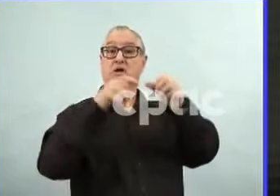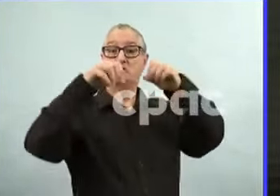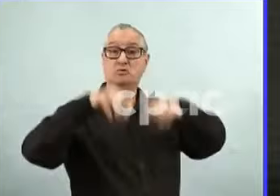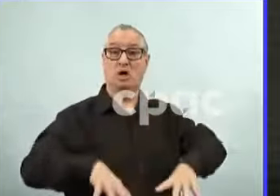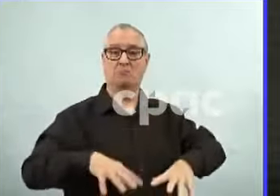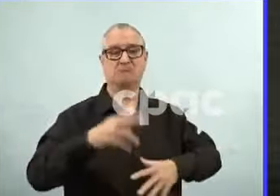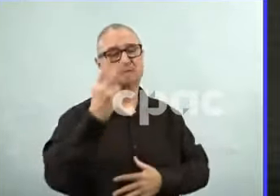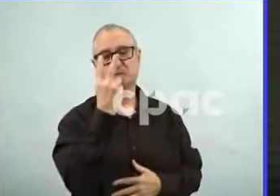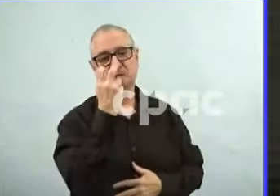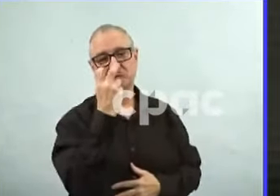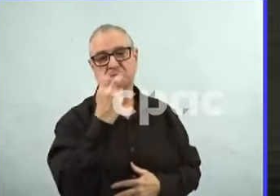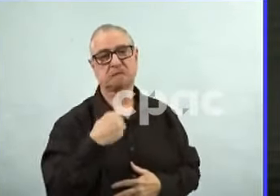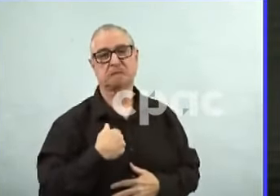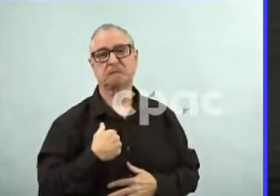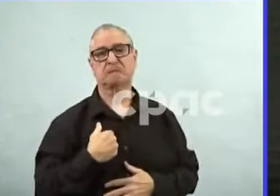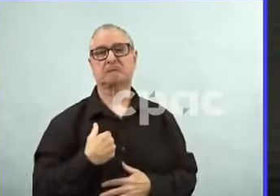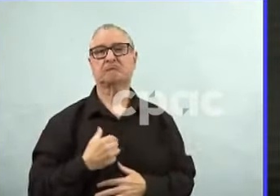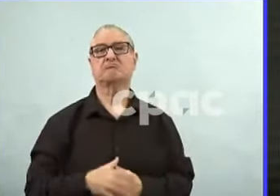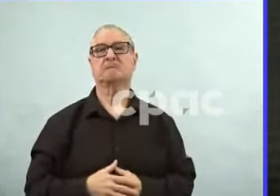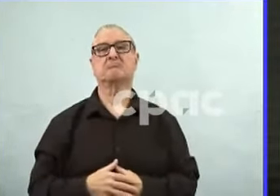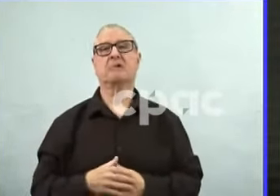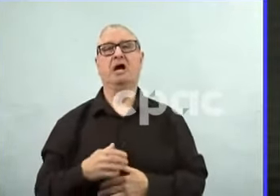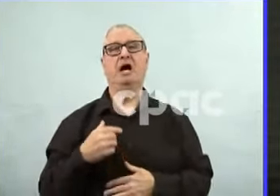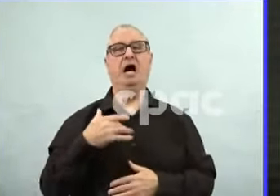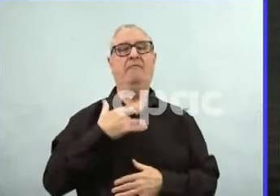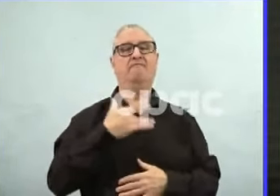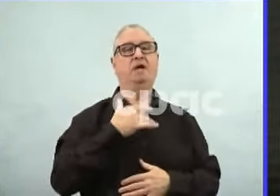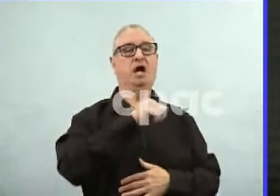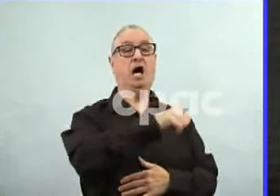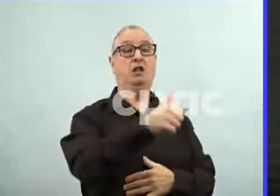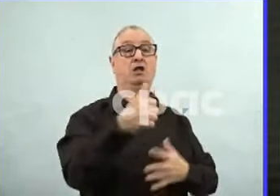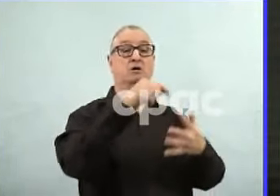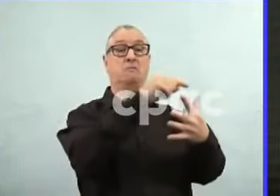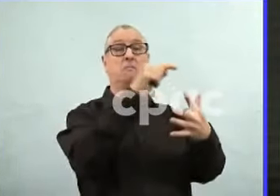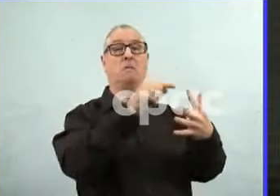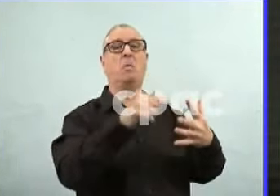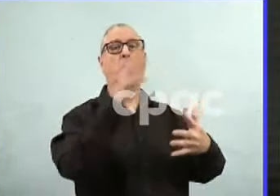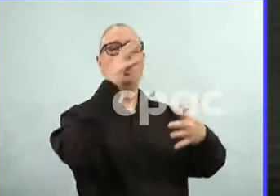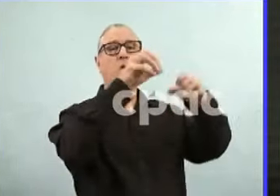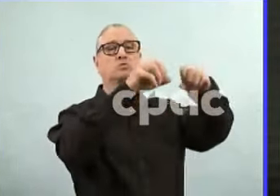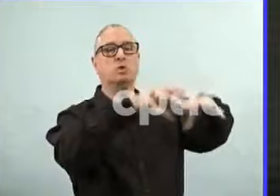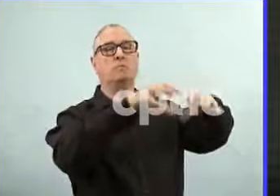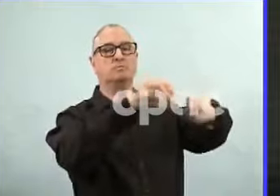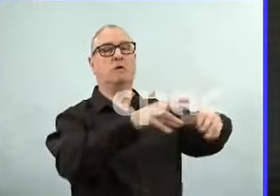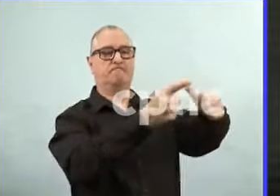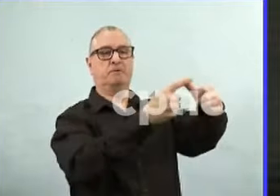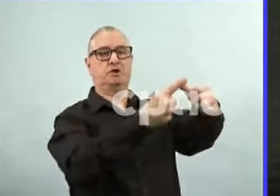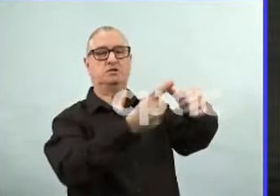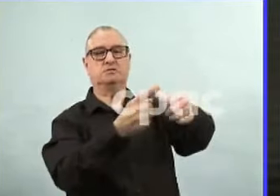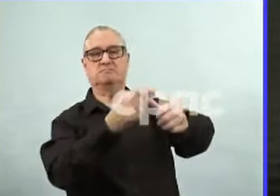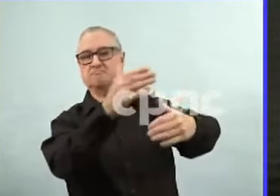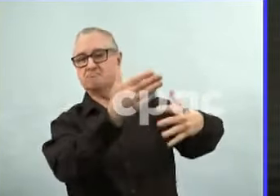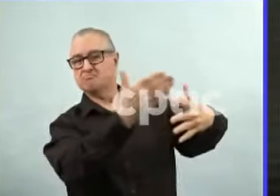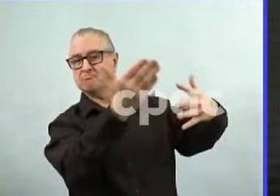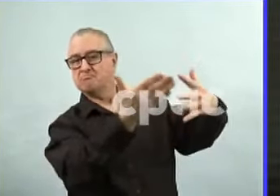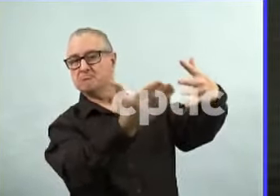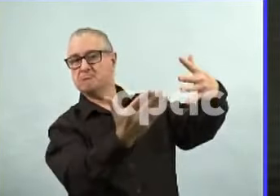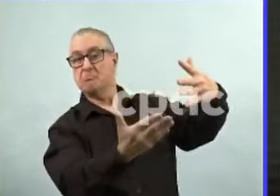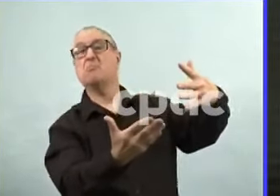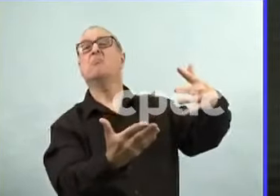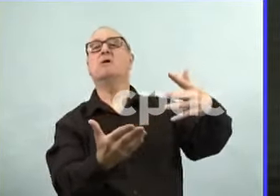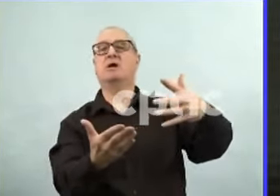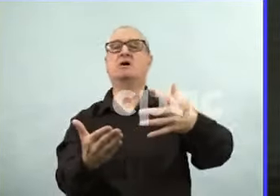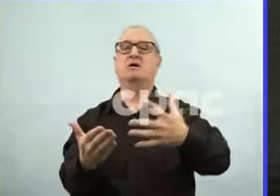reviewing the data. We're reviewing the evidence. We're reviewing what's happening in Manitoba and looking at those indicators. And when we make decisions, we will provide those